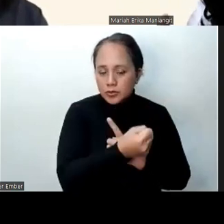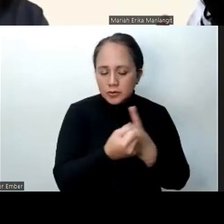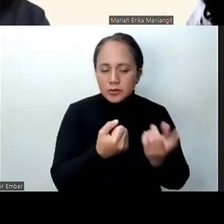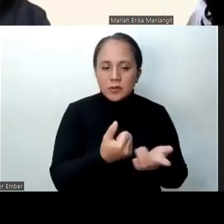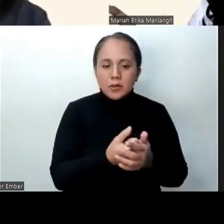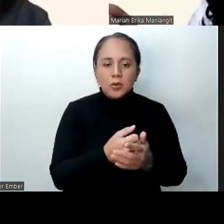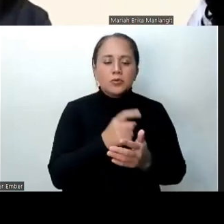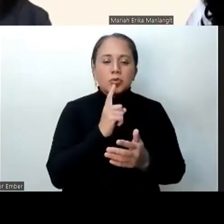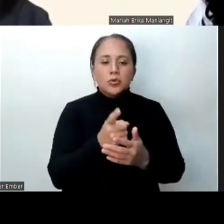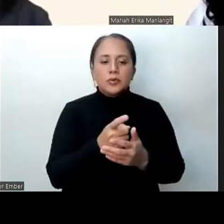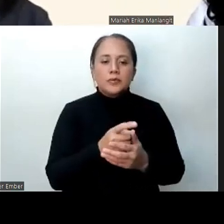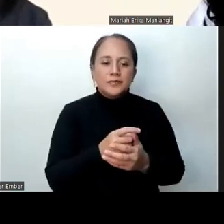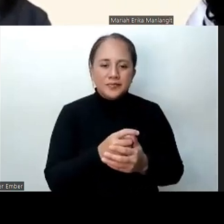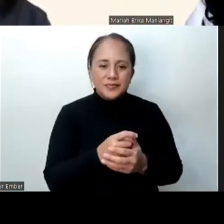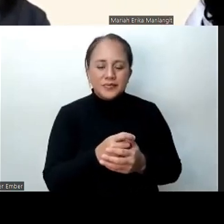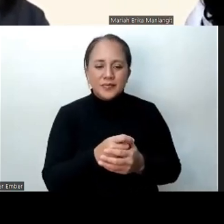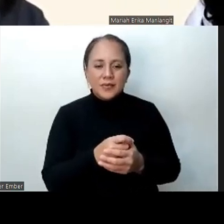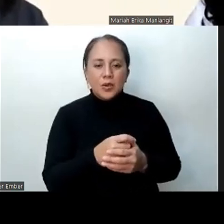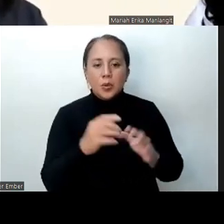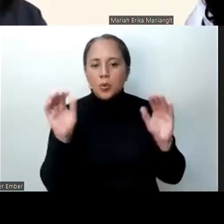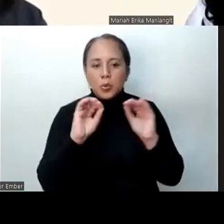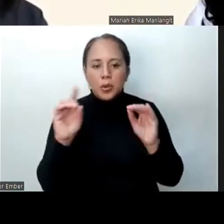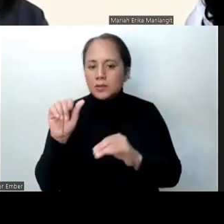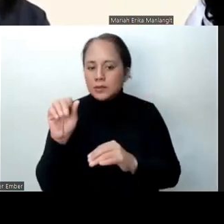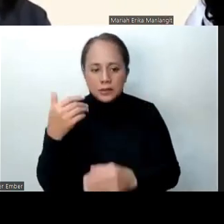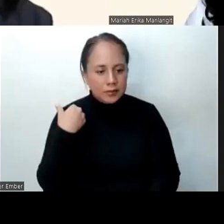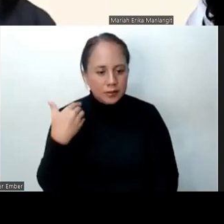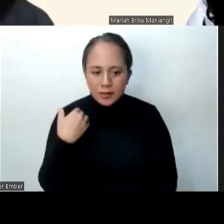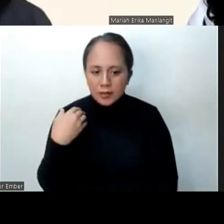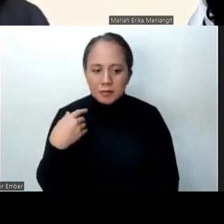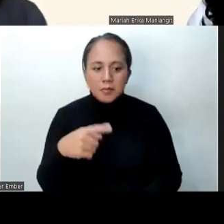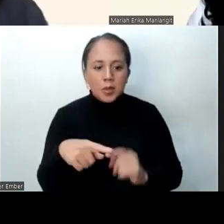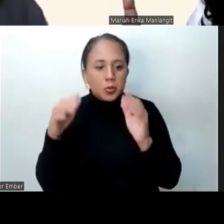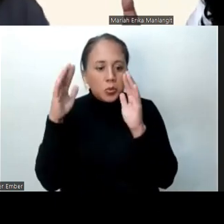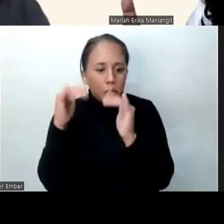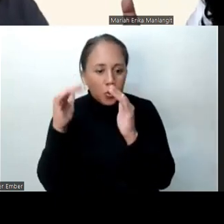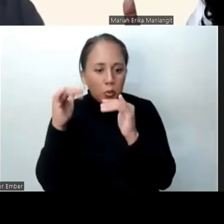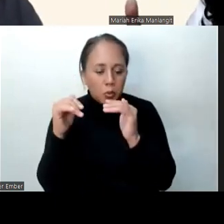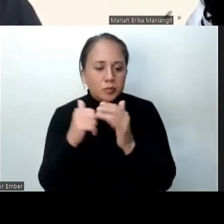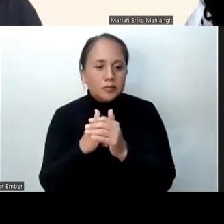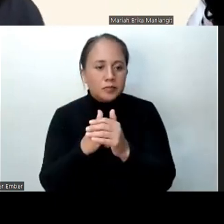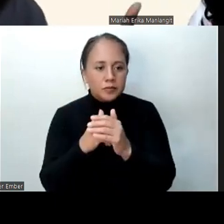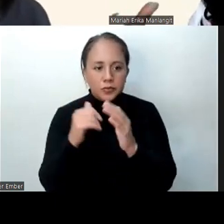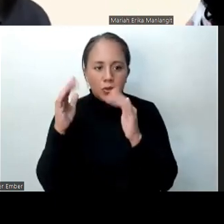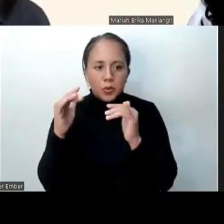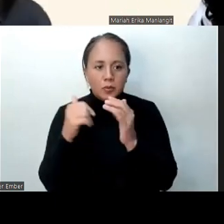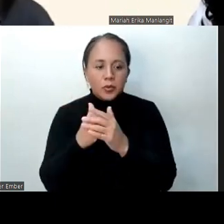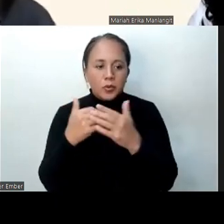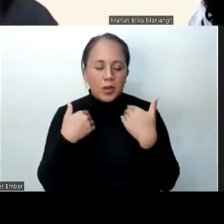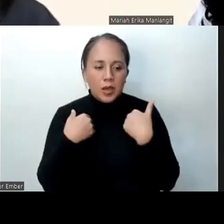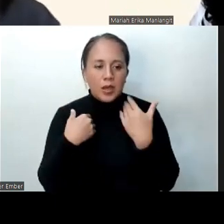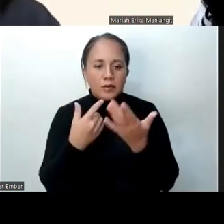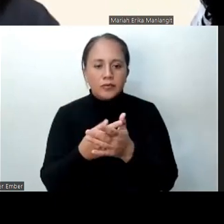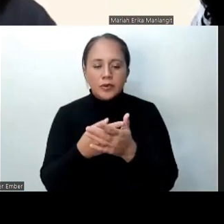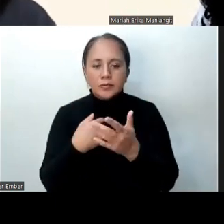actual, in short, there's no actual data yet, but we're hoping to get, we're hoping to have the field